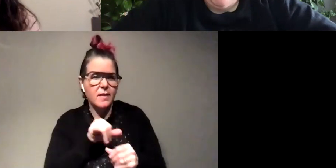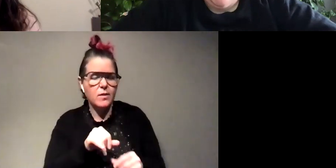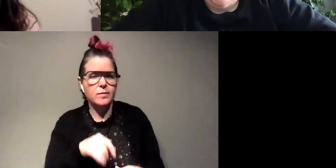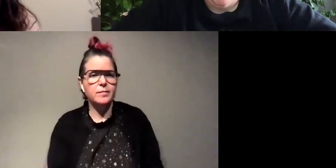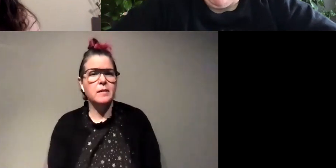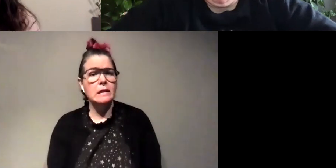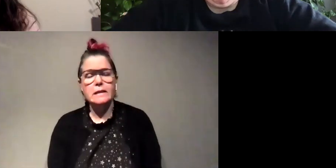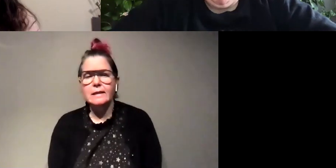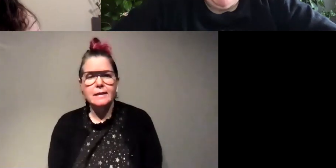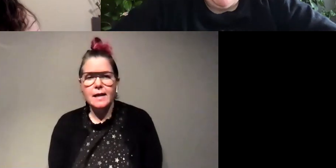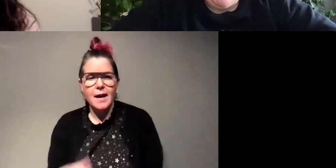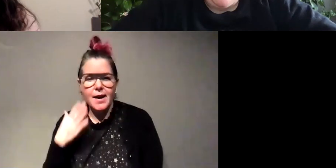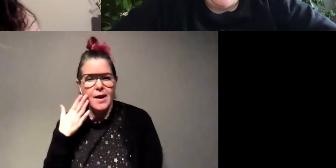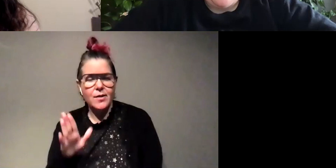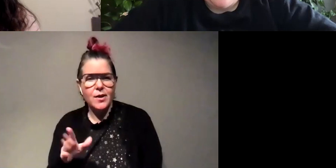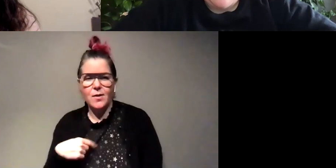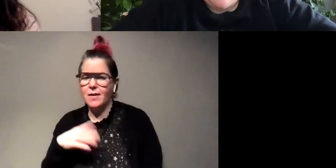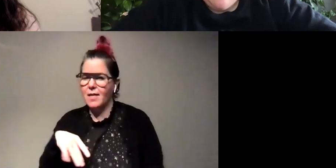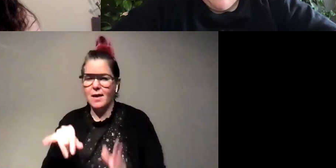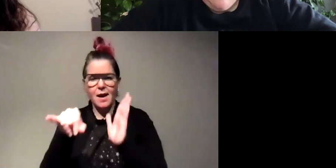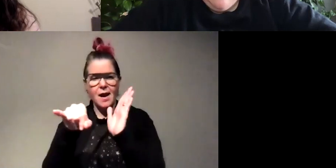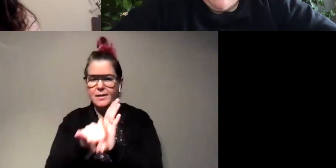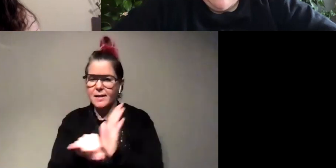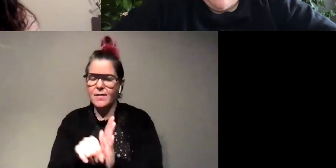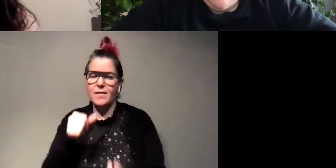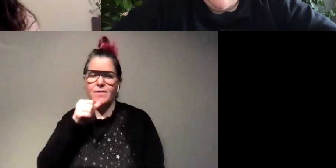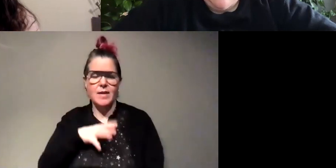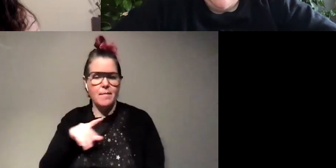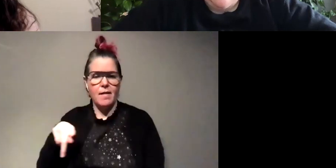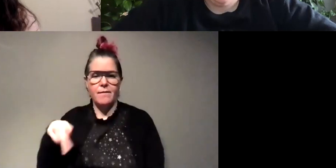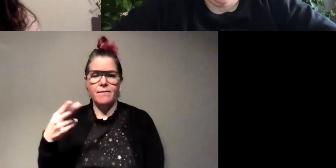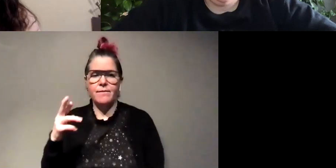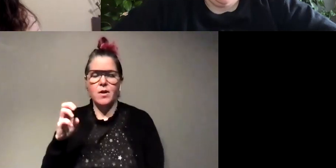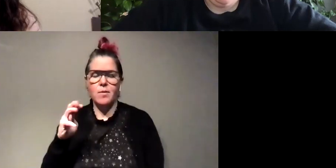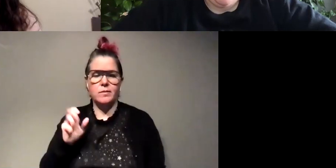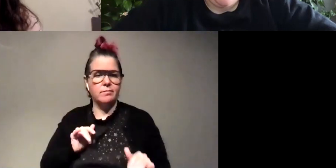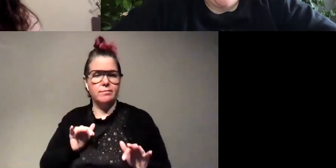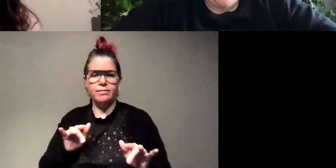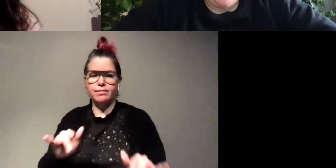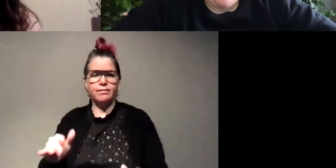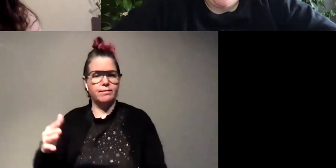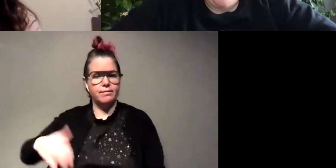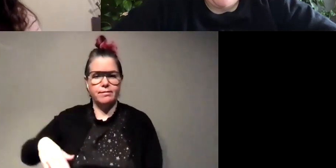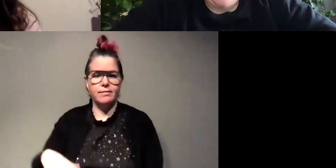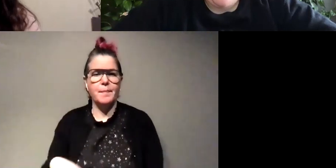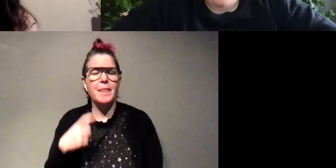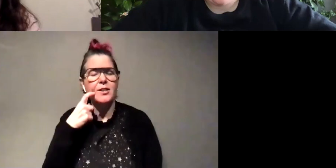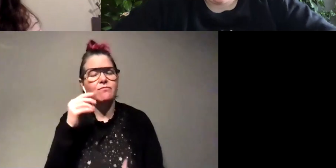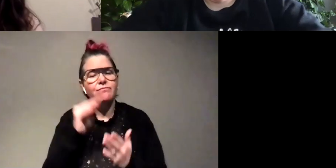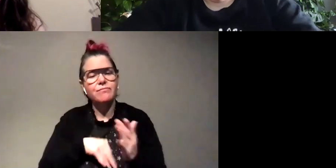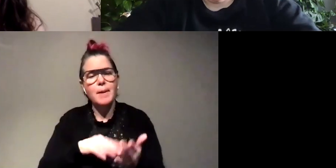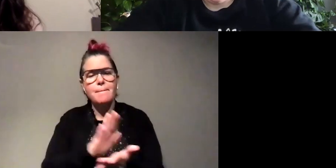know because we haven't identified any of the female pheromones actually um i just did a wrote a paper about